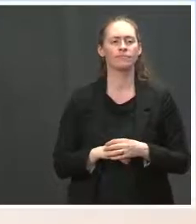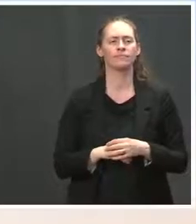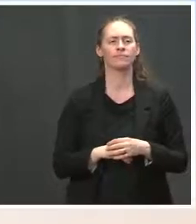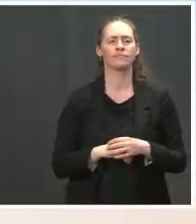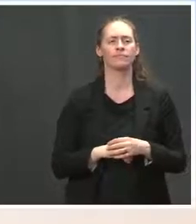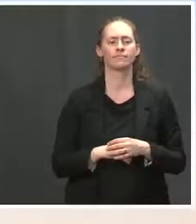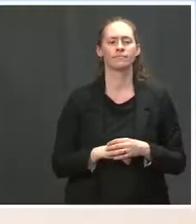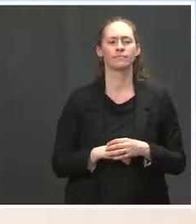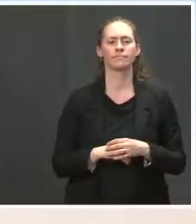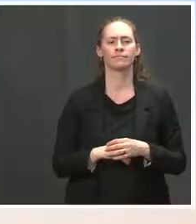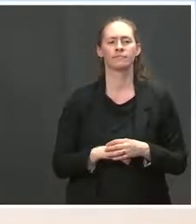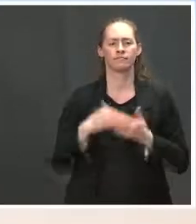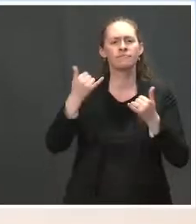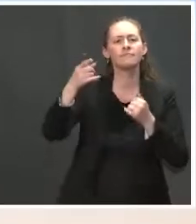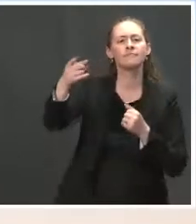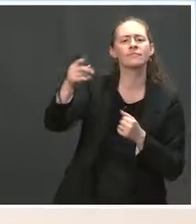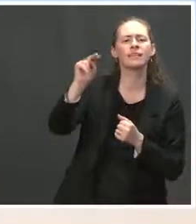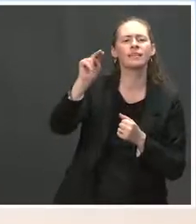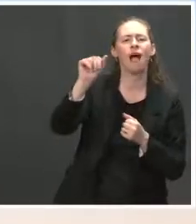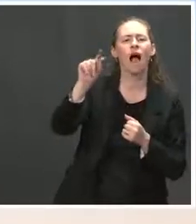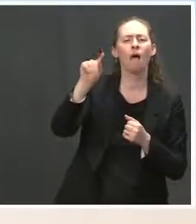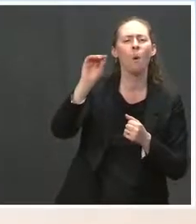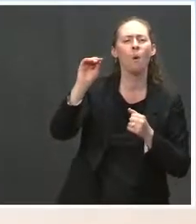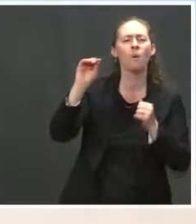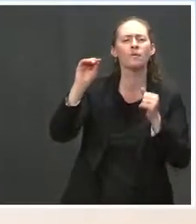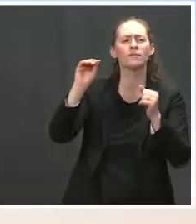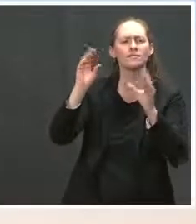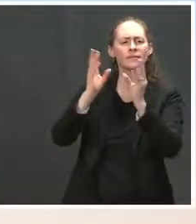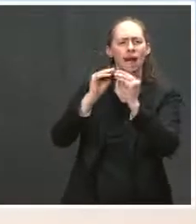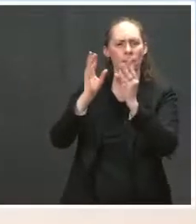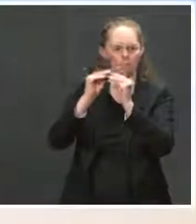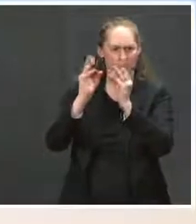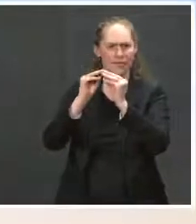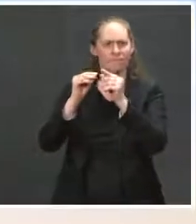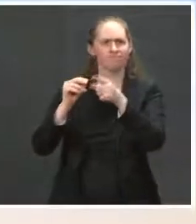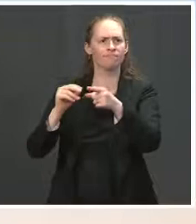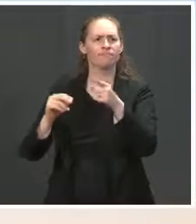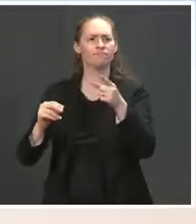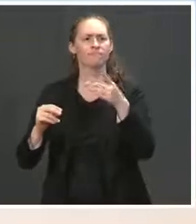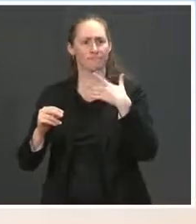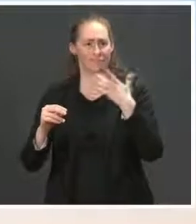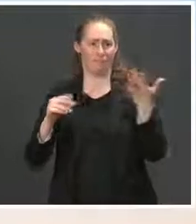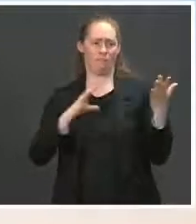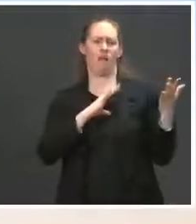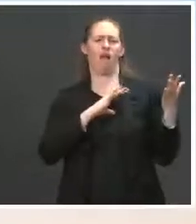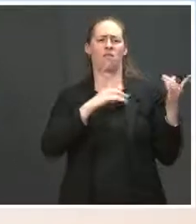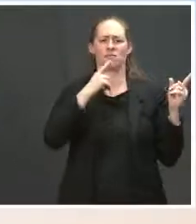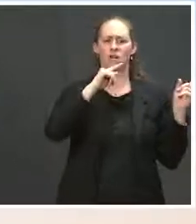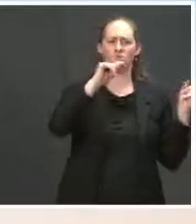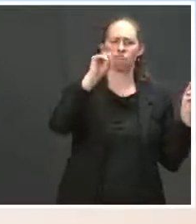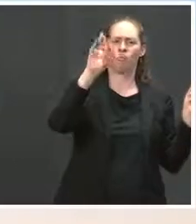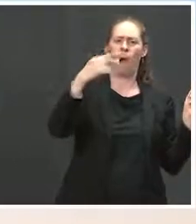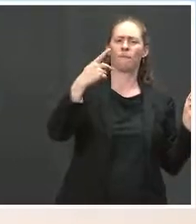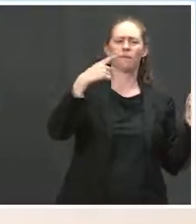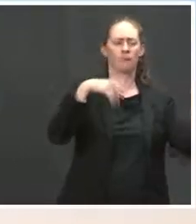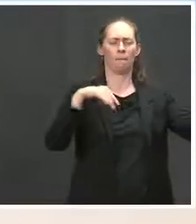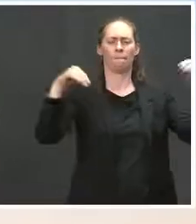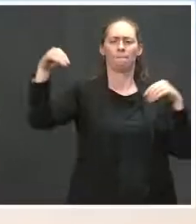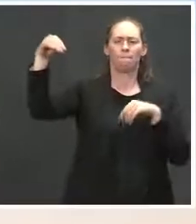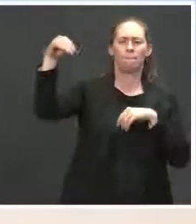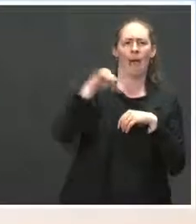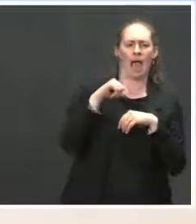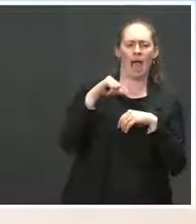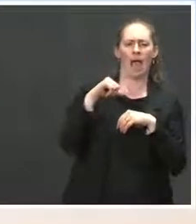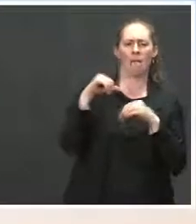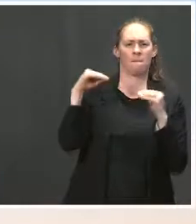claim that he was successful in getting NATO members to pay more. Does this administration think President Trump deserves some credit